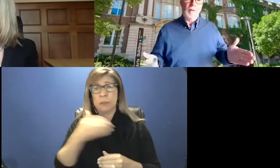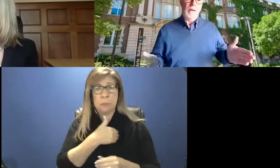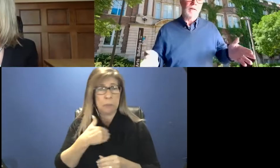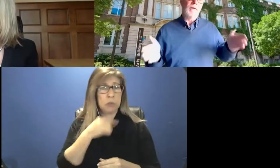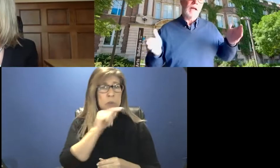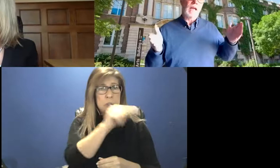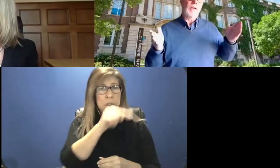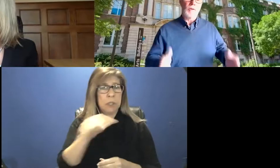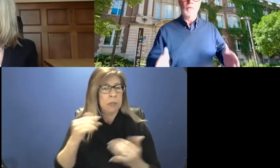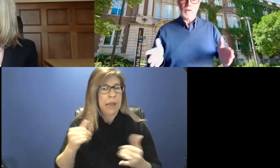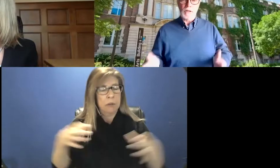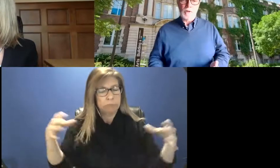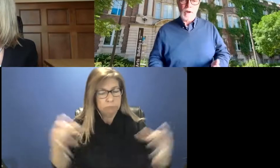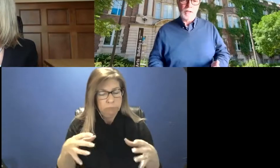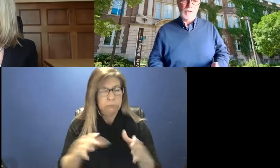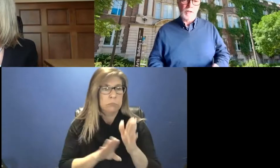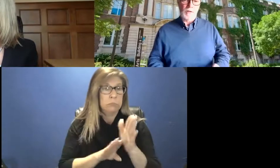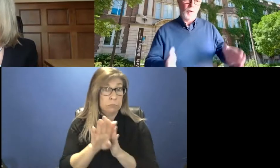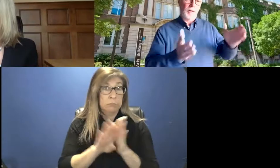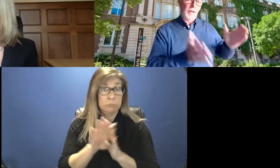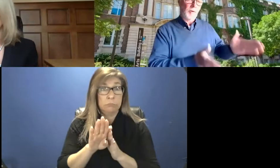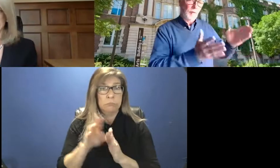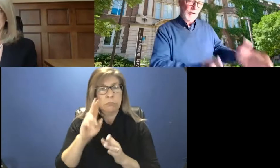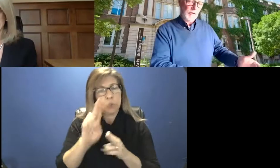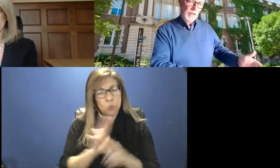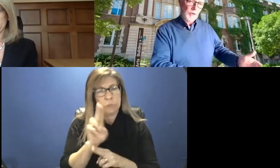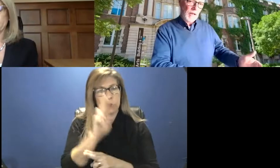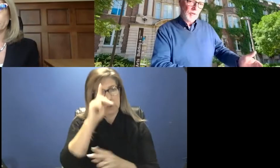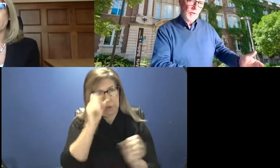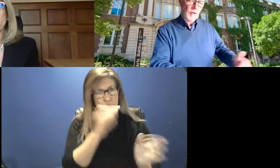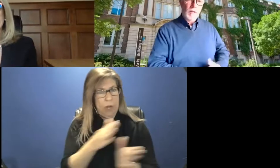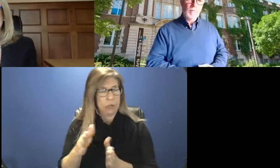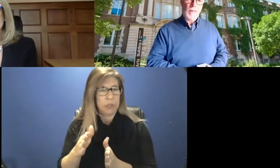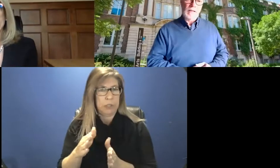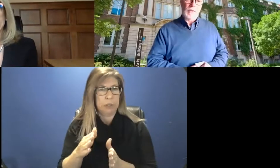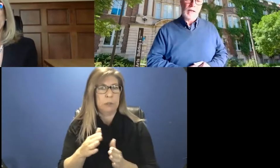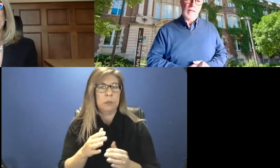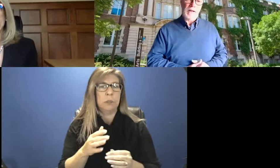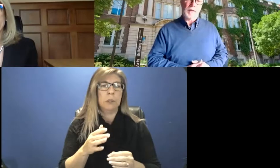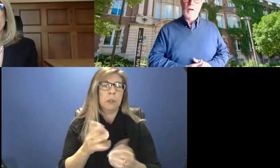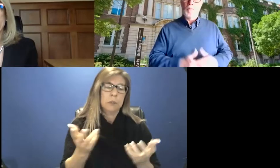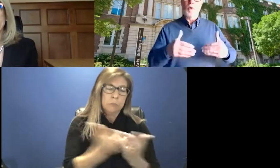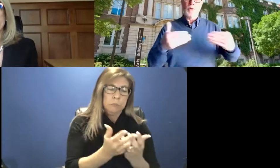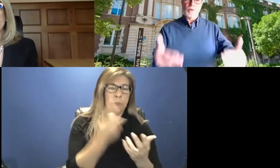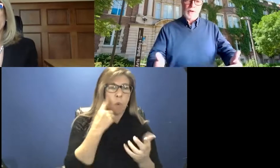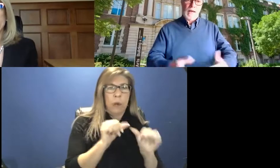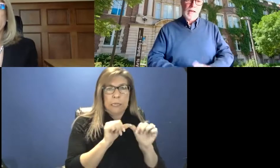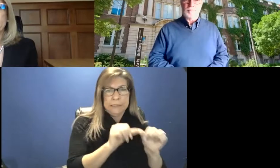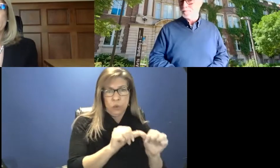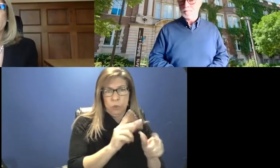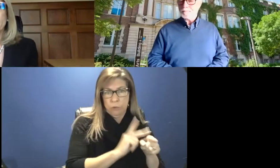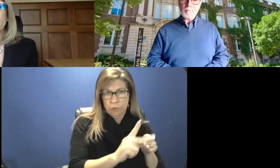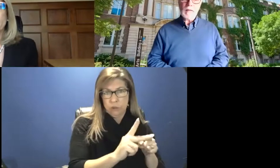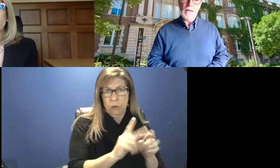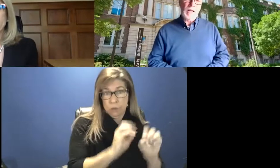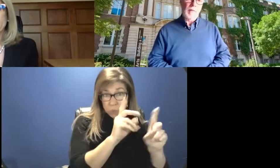developing a university strategy for continuing to professional education. And so I expect more news on that